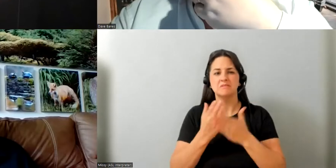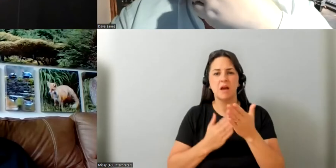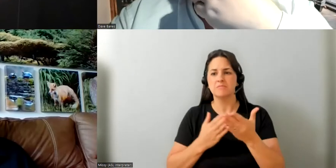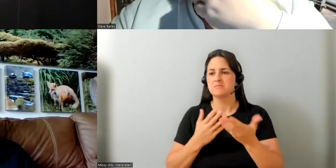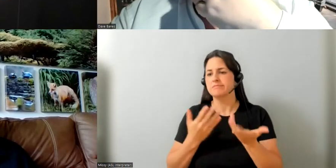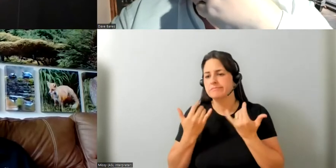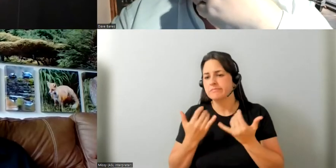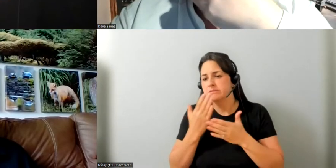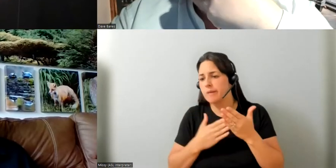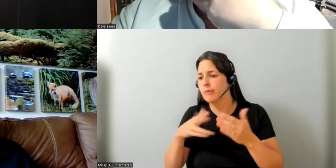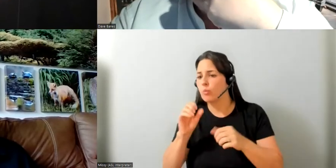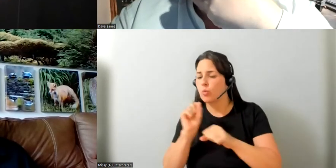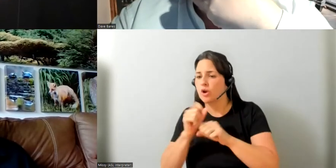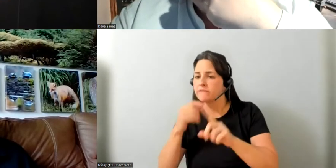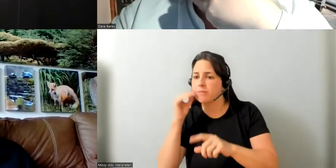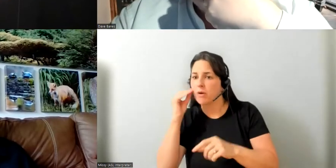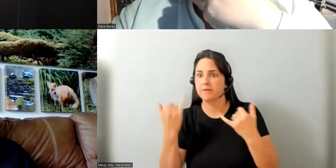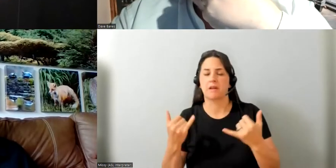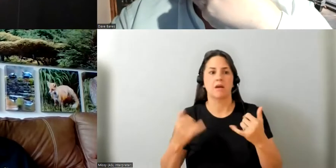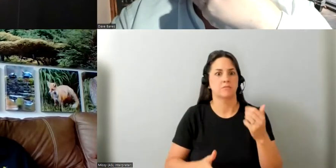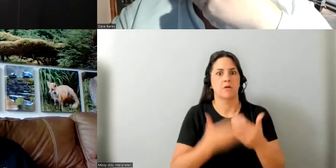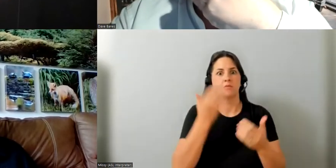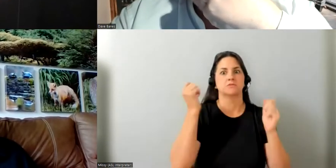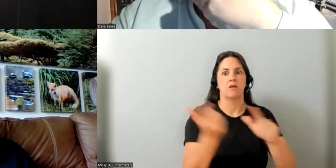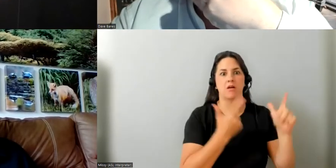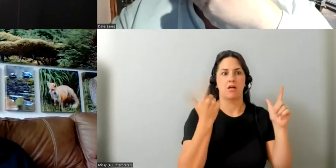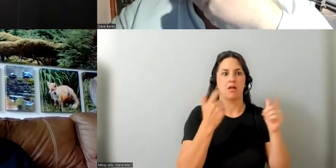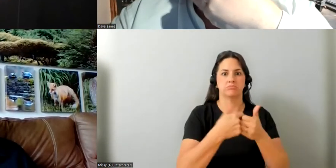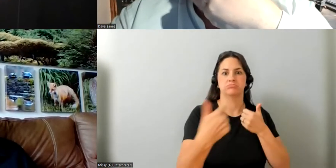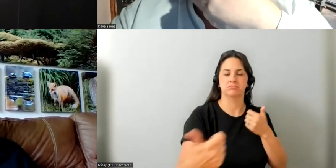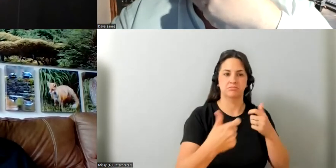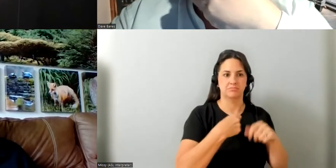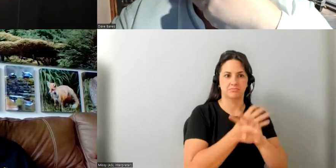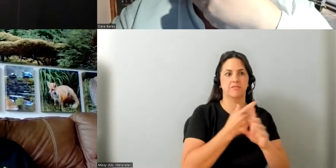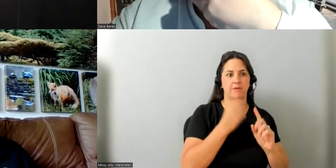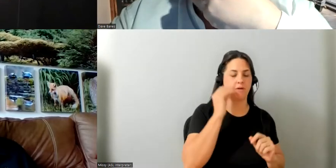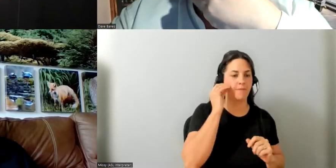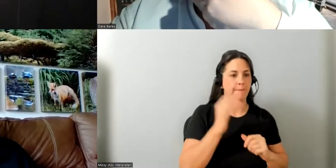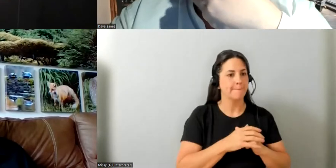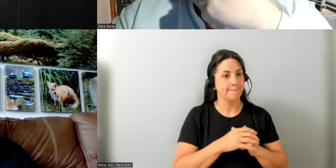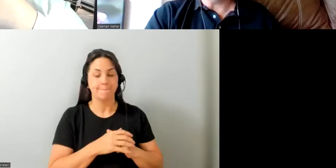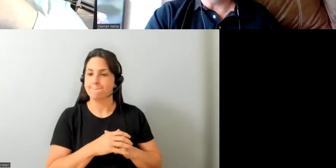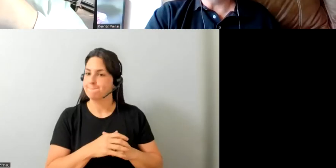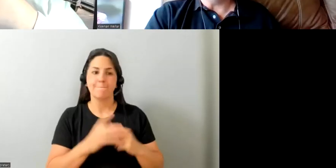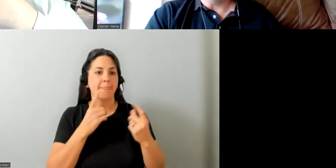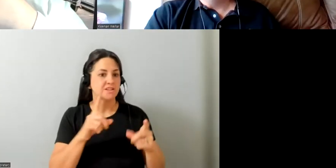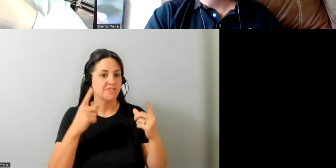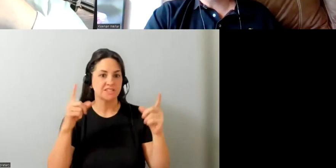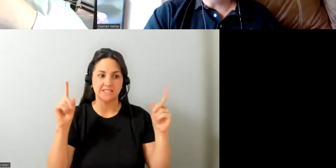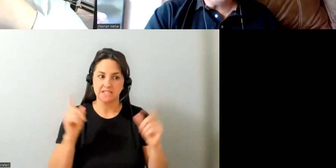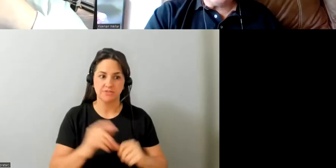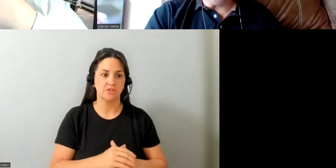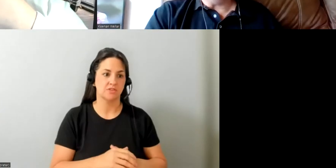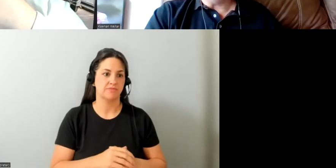all of them working from home it was a huge amount of you know mostly unpaid work on our part to make it happen but it was very successful and uh